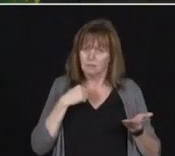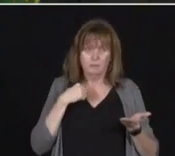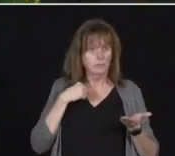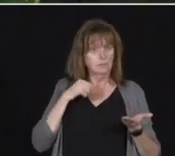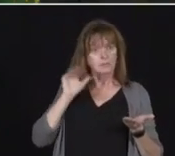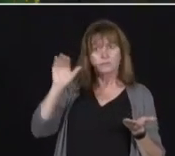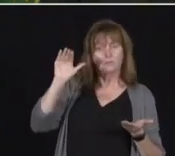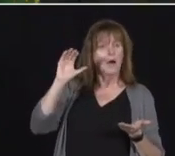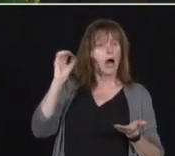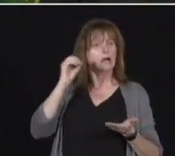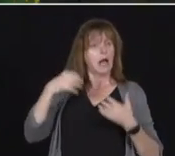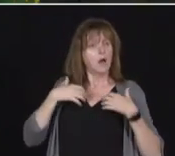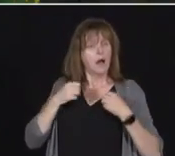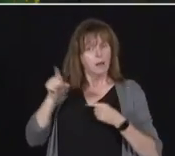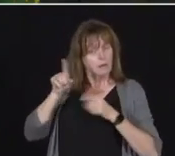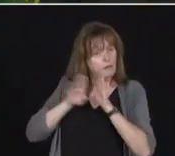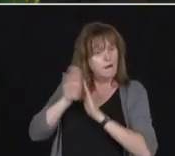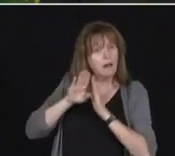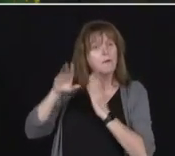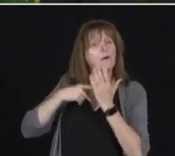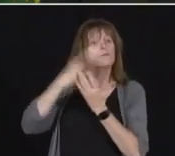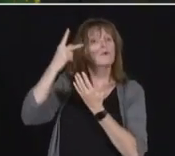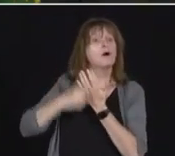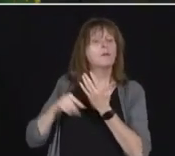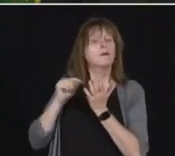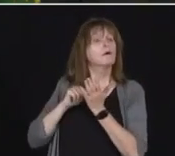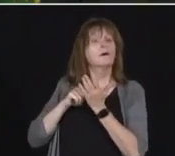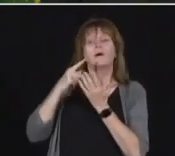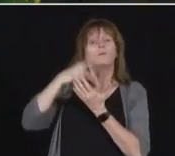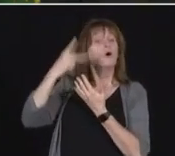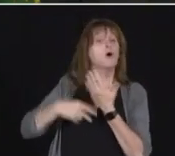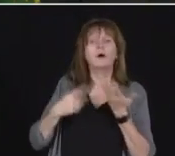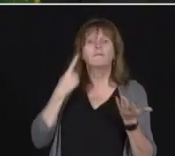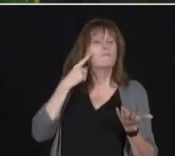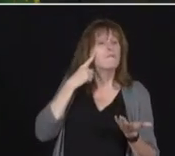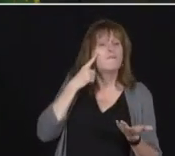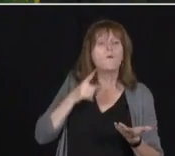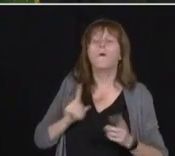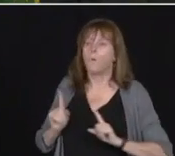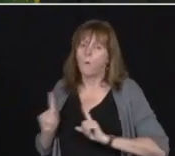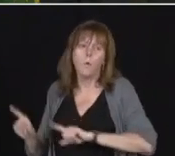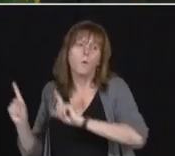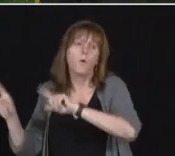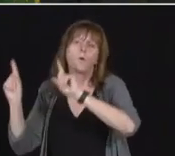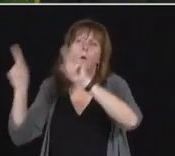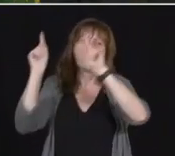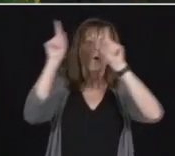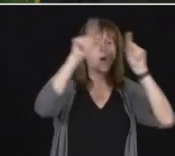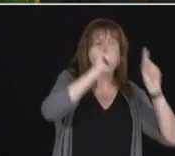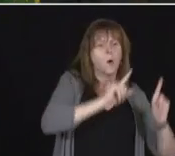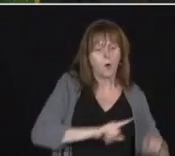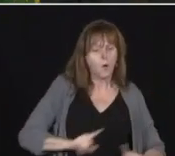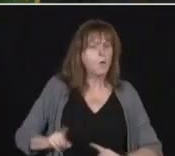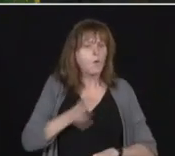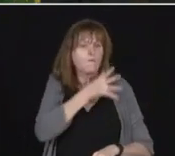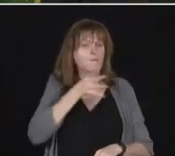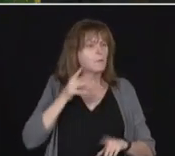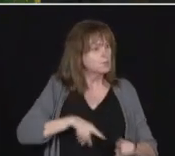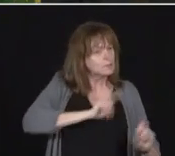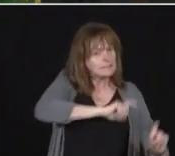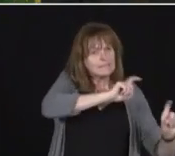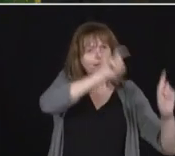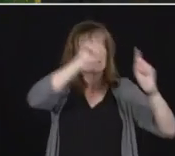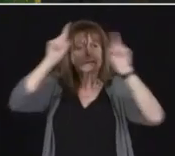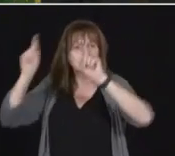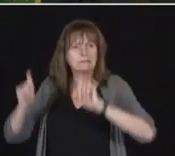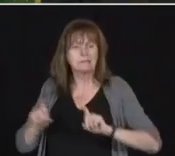to make sure that we go out to these farms and get these workers tested. It's critical for the